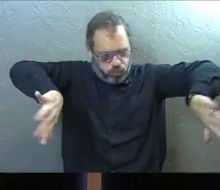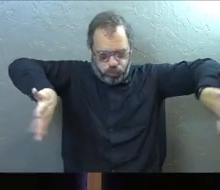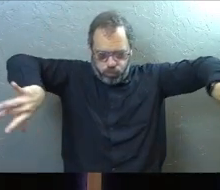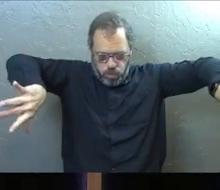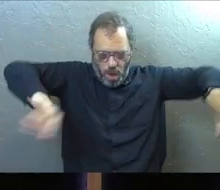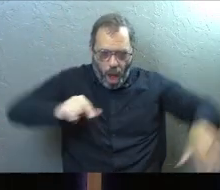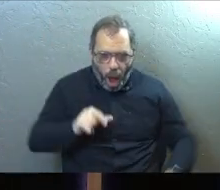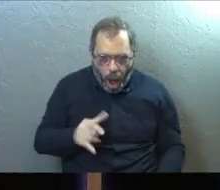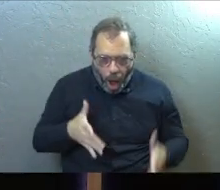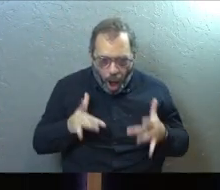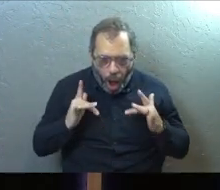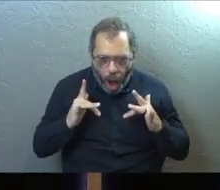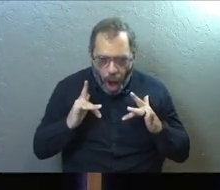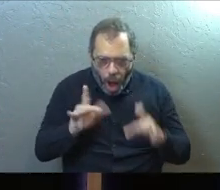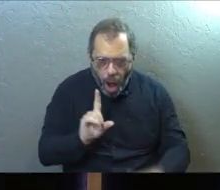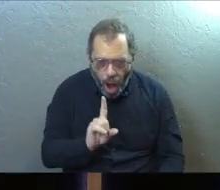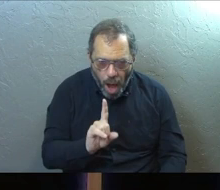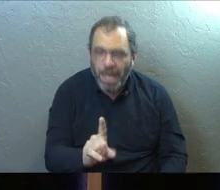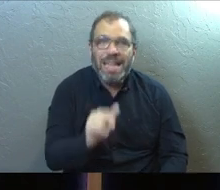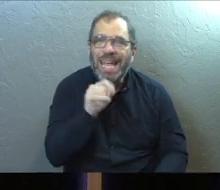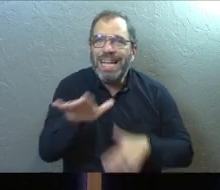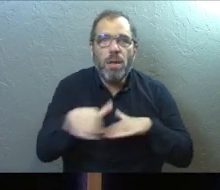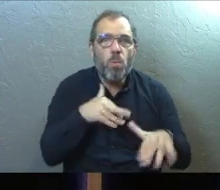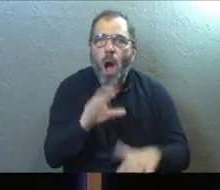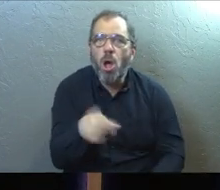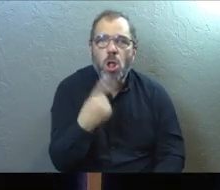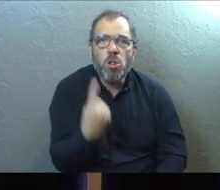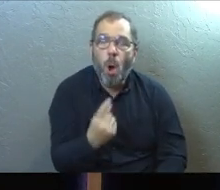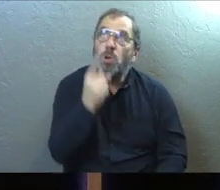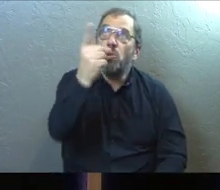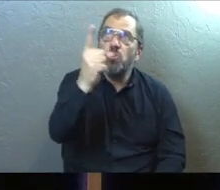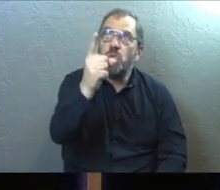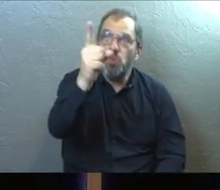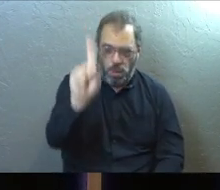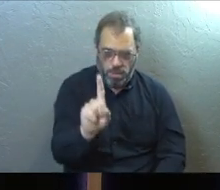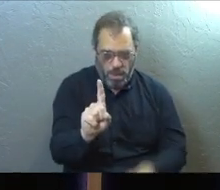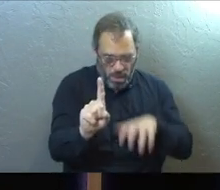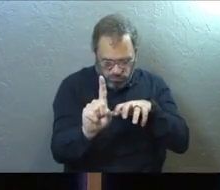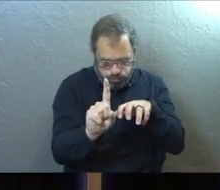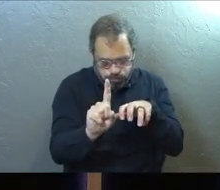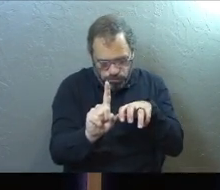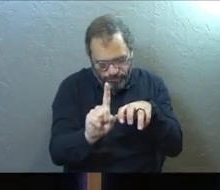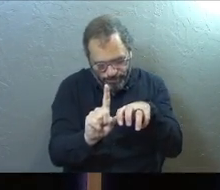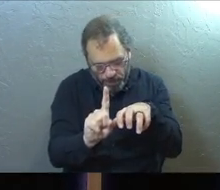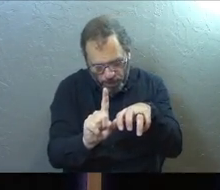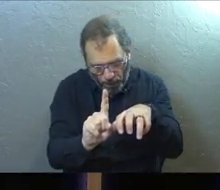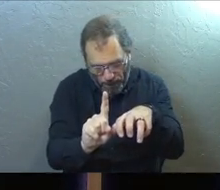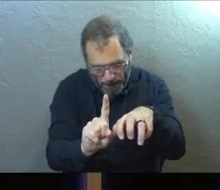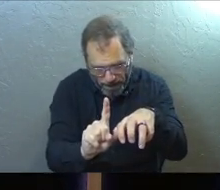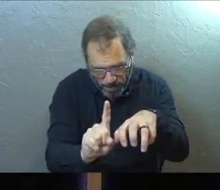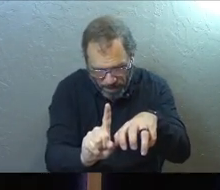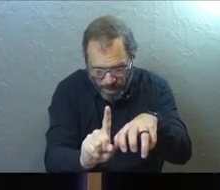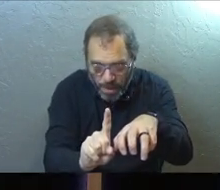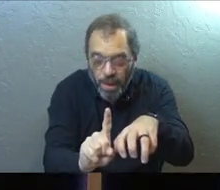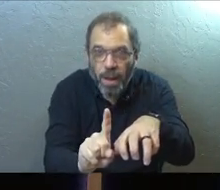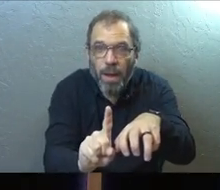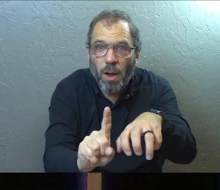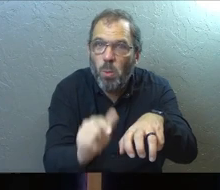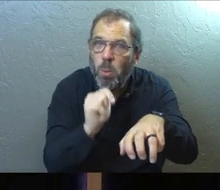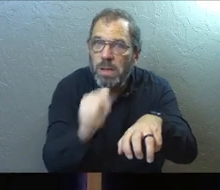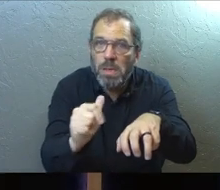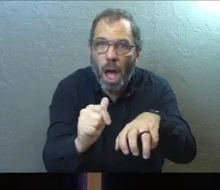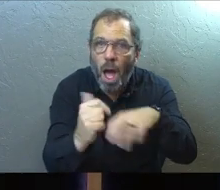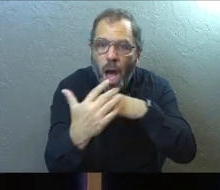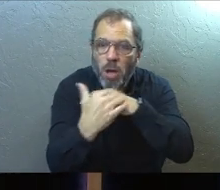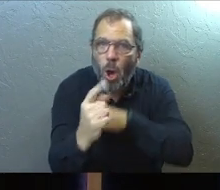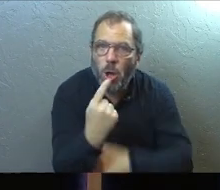a sudden the path was there. And by the way, they didn't walk that path alone. He says, you walked it with them, God, because we're never called to walk our